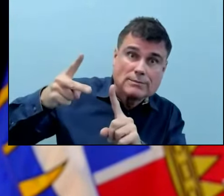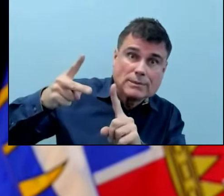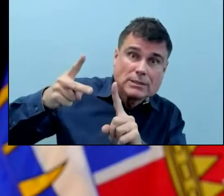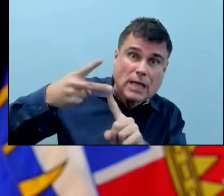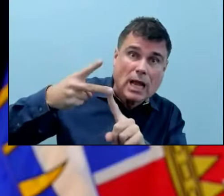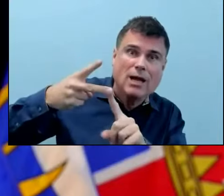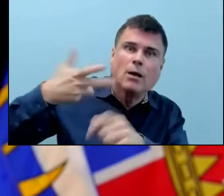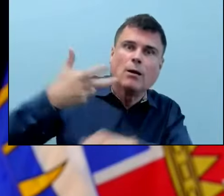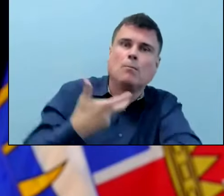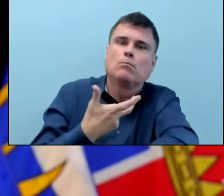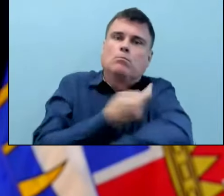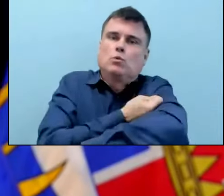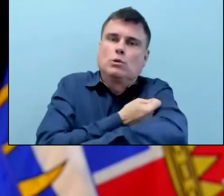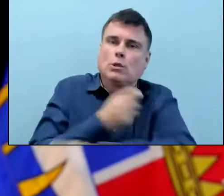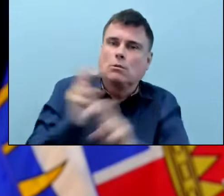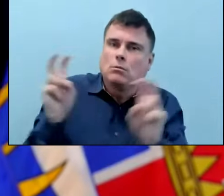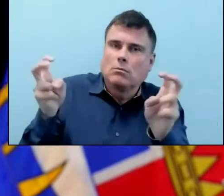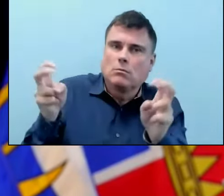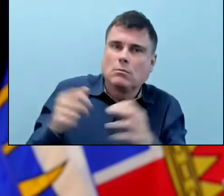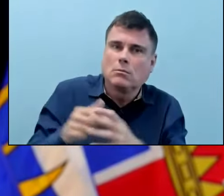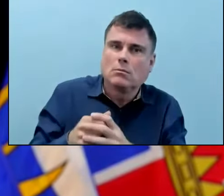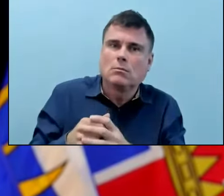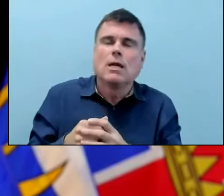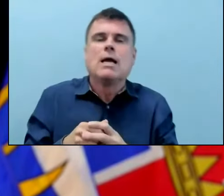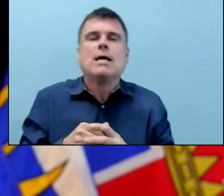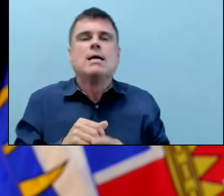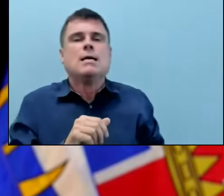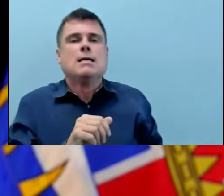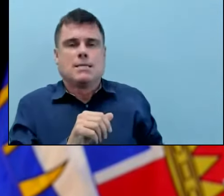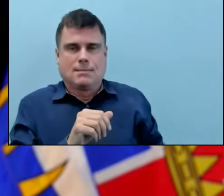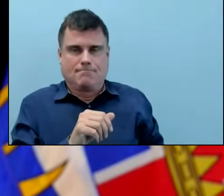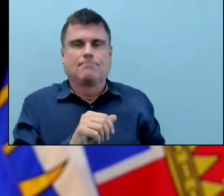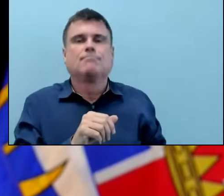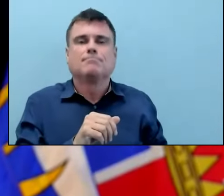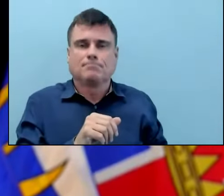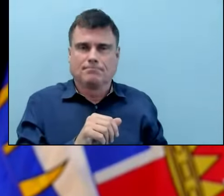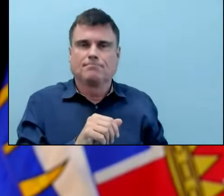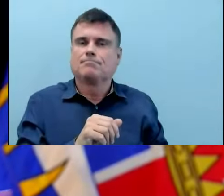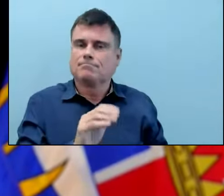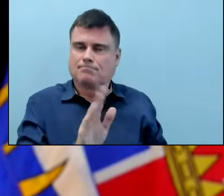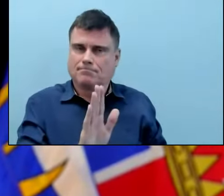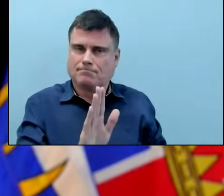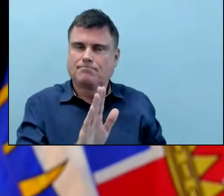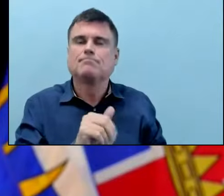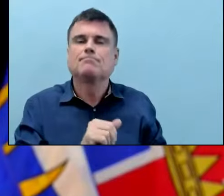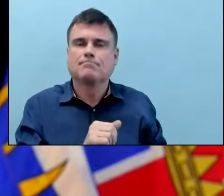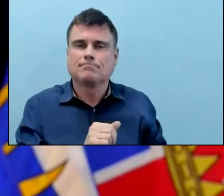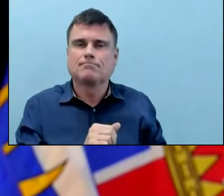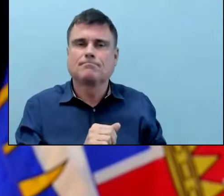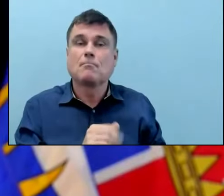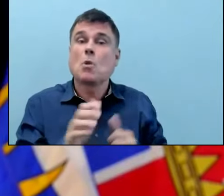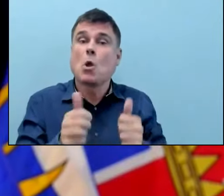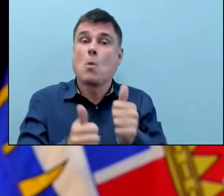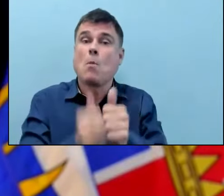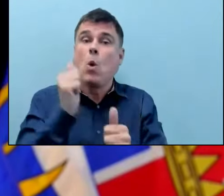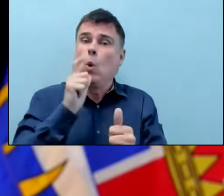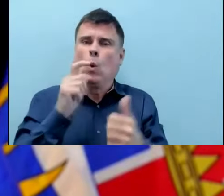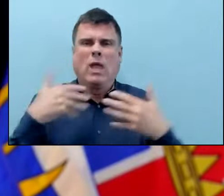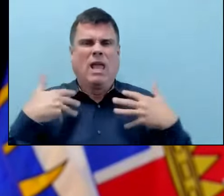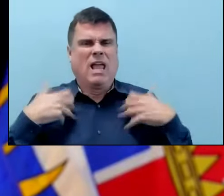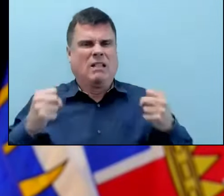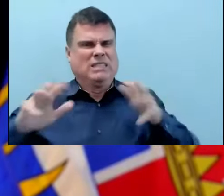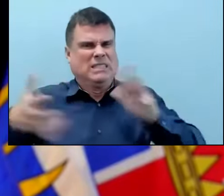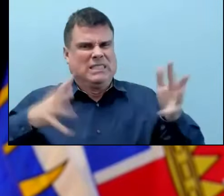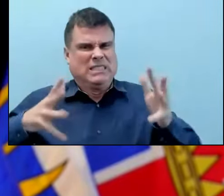The short answer is no. At this point we don't see it progressing beyond those most at risk right now. So it's the